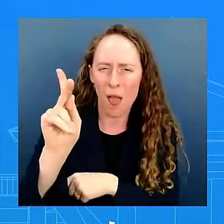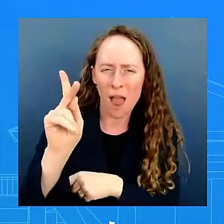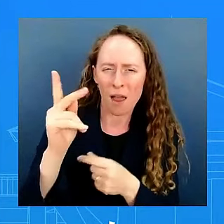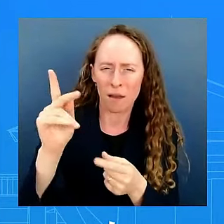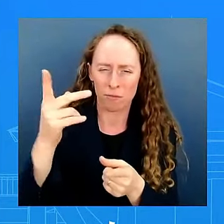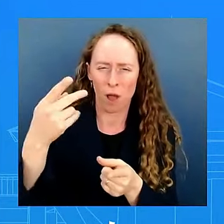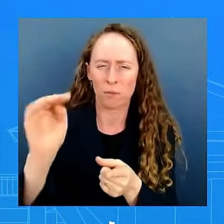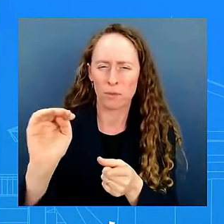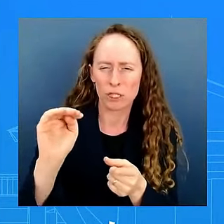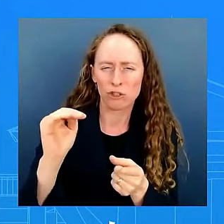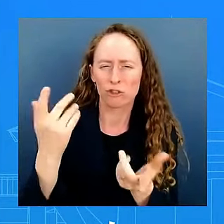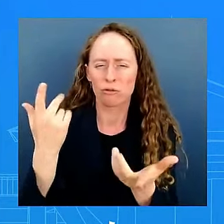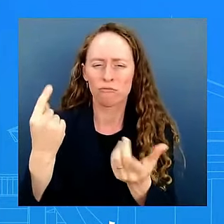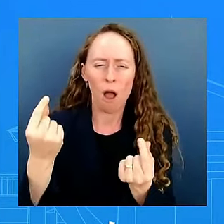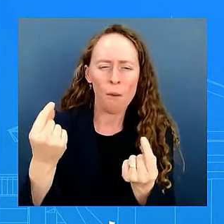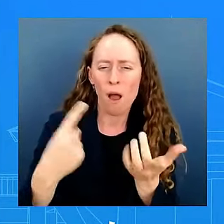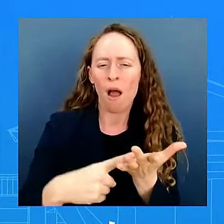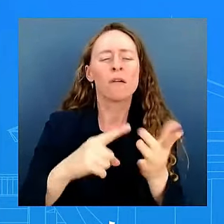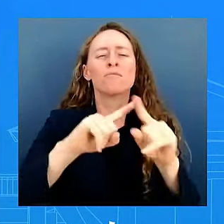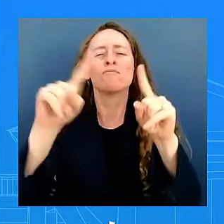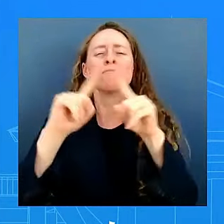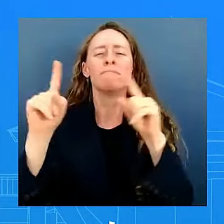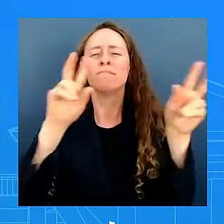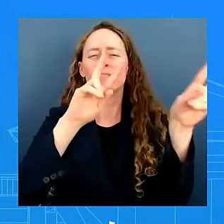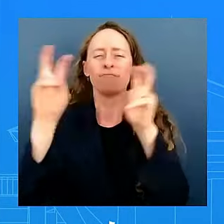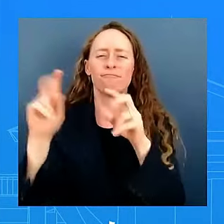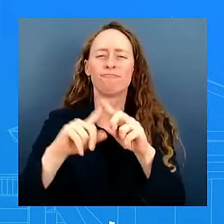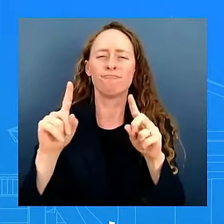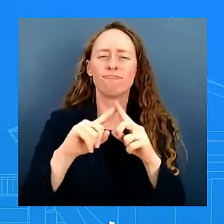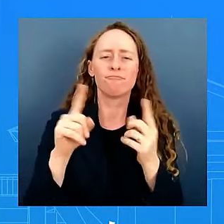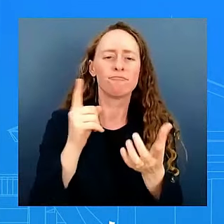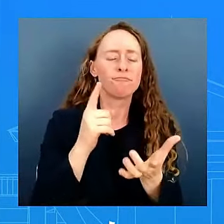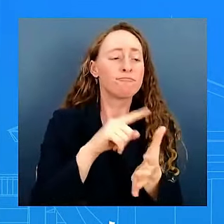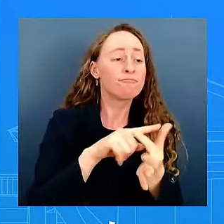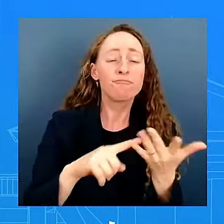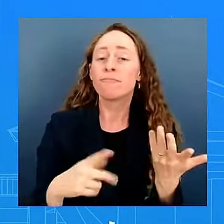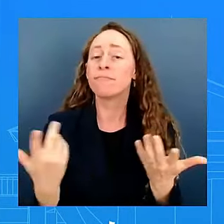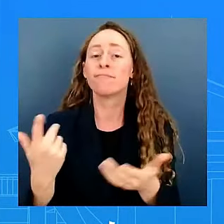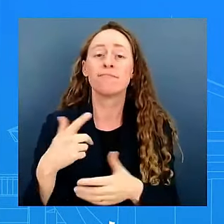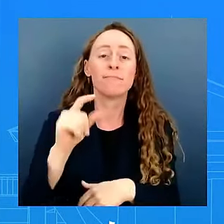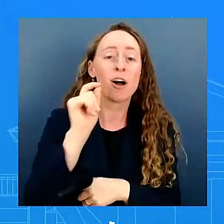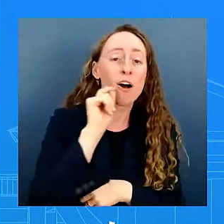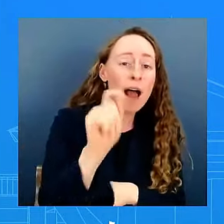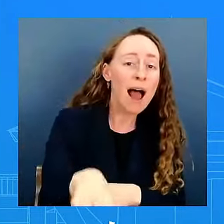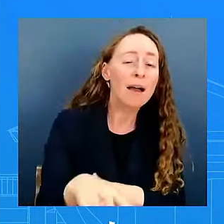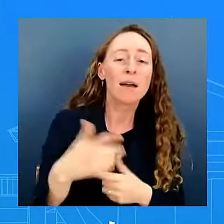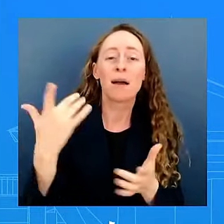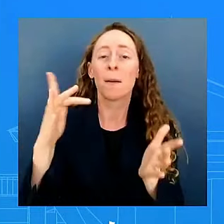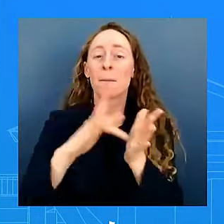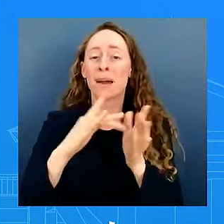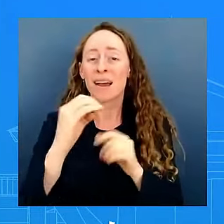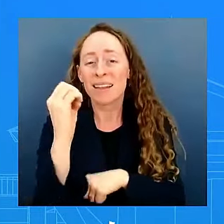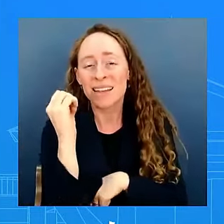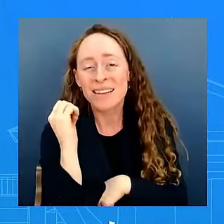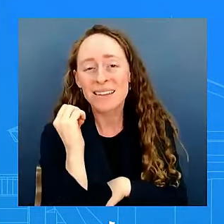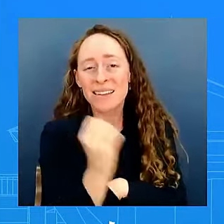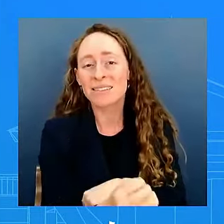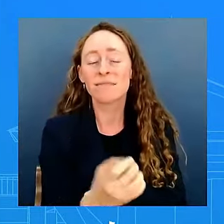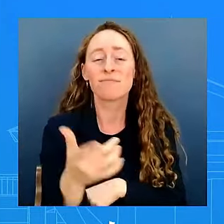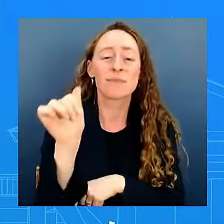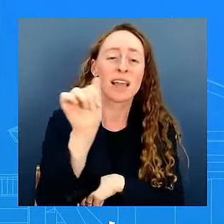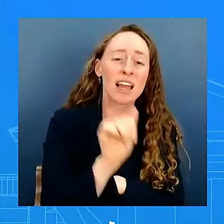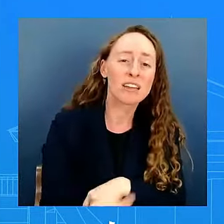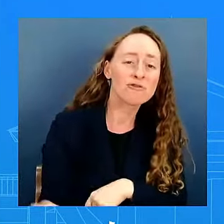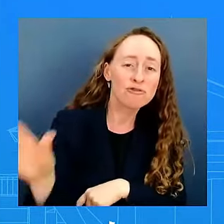about indo-pacific ukraine obviously the middle east uh and so i would uh just leave it for there there and our policy certainly hasn't